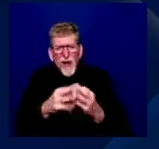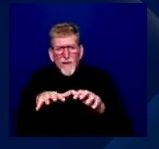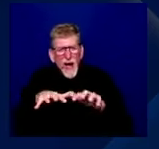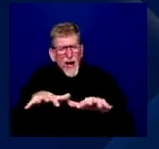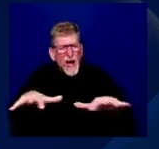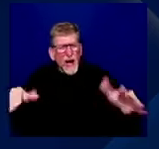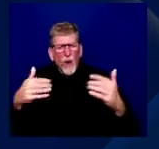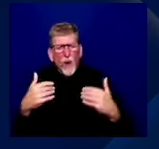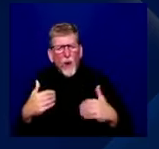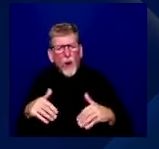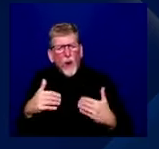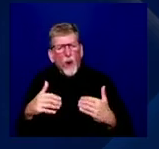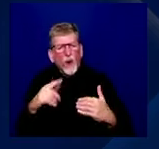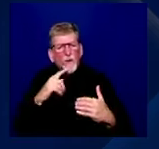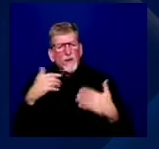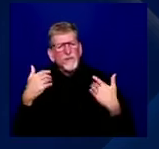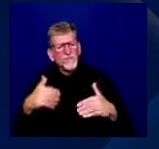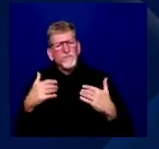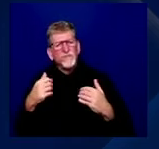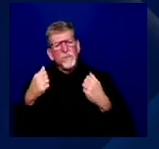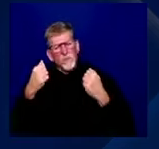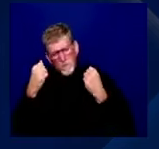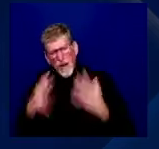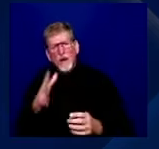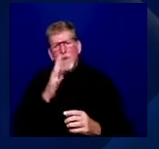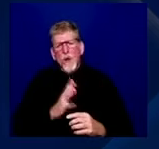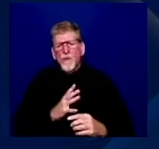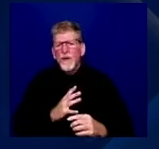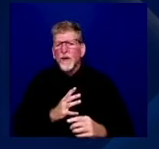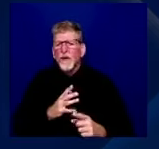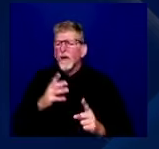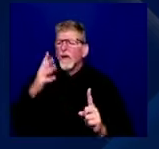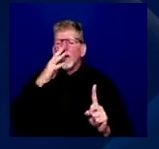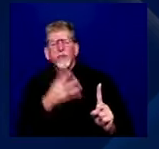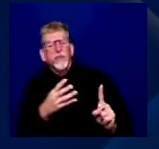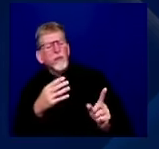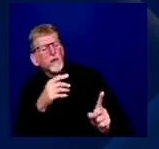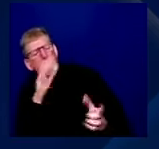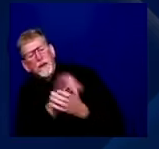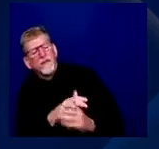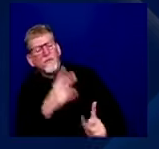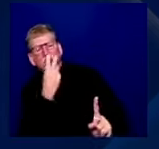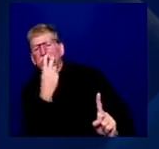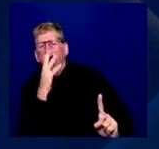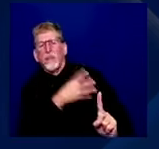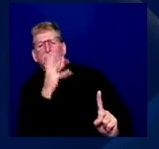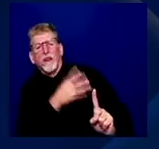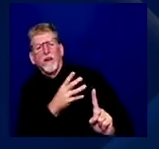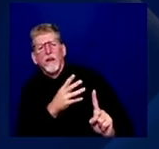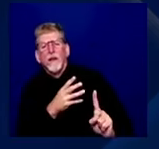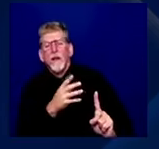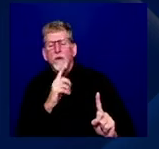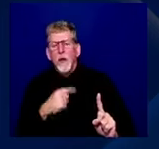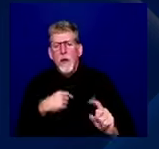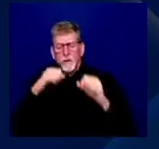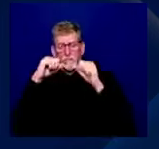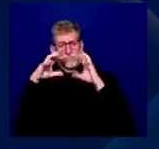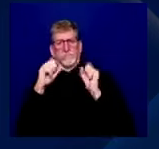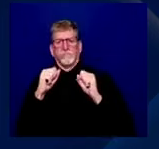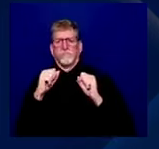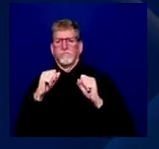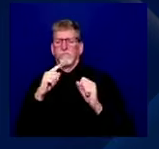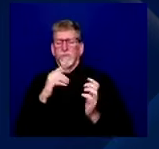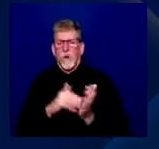and listened to, um, is just stunning. And we find that often across, uh, especially for black women across,